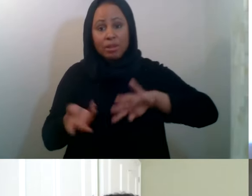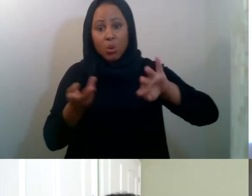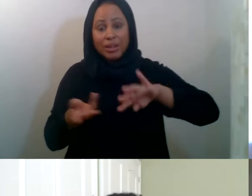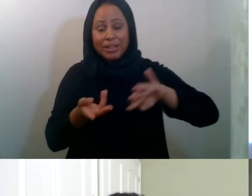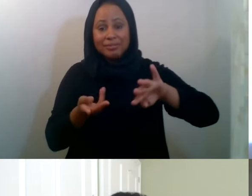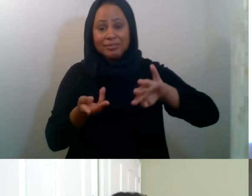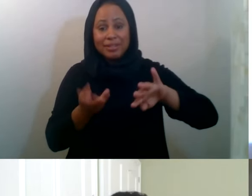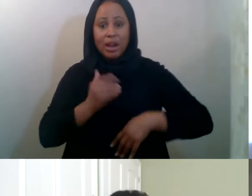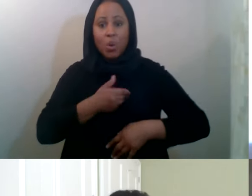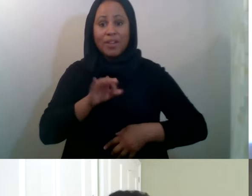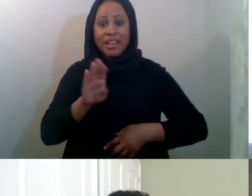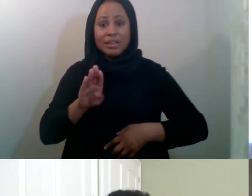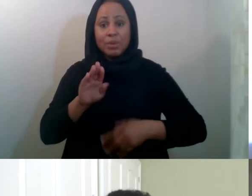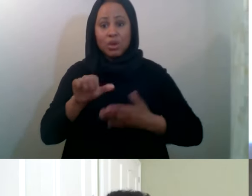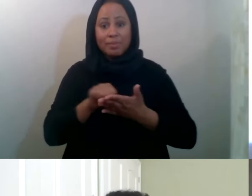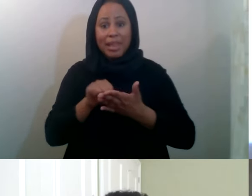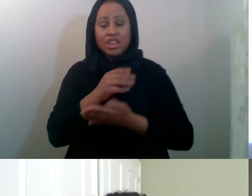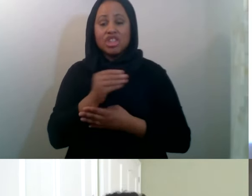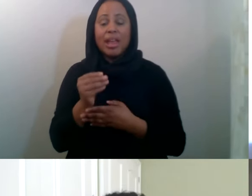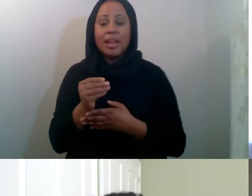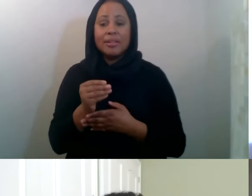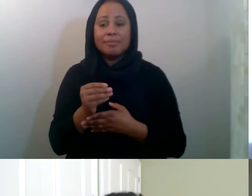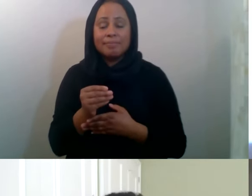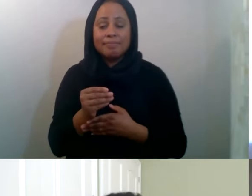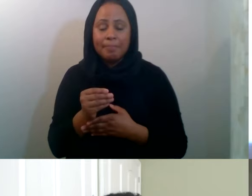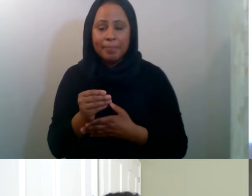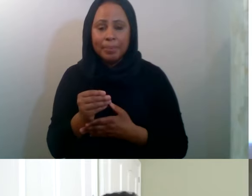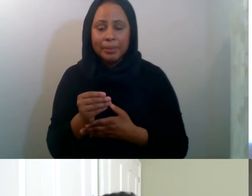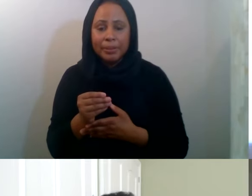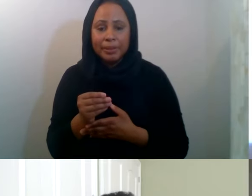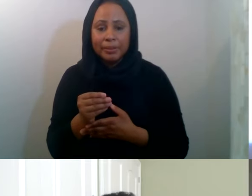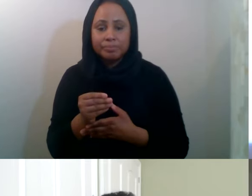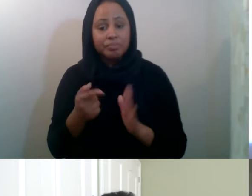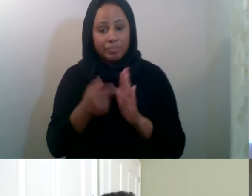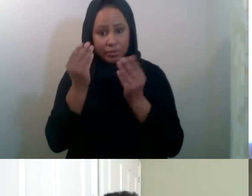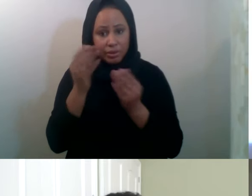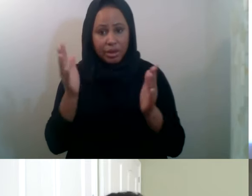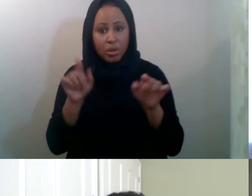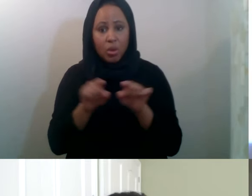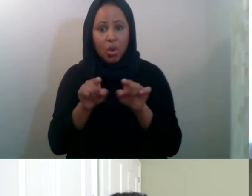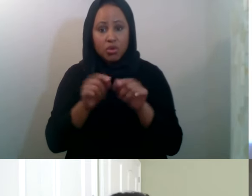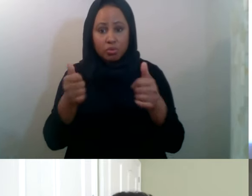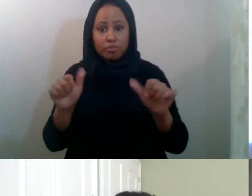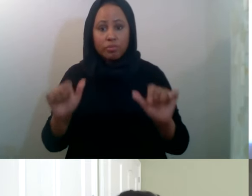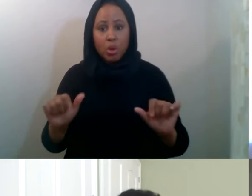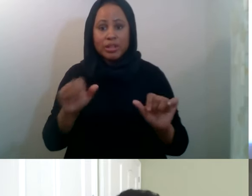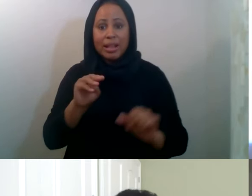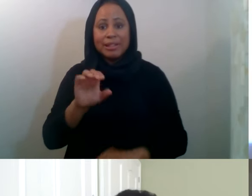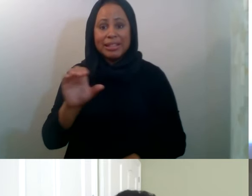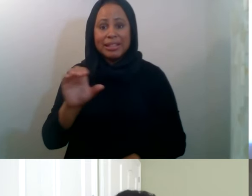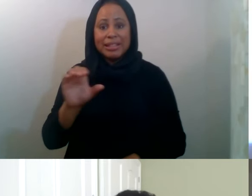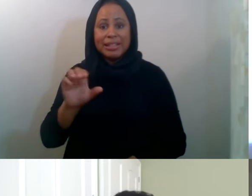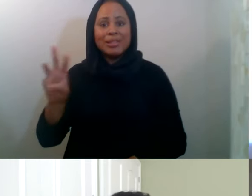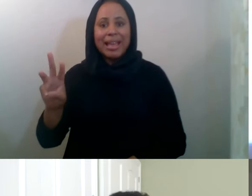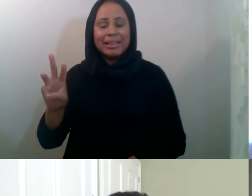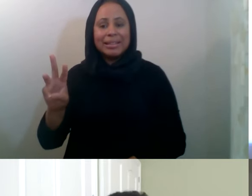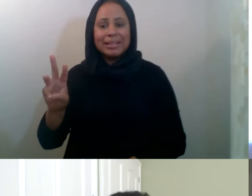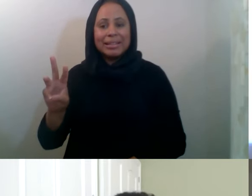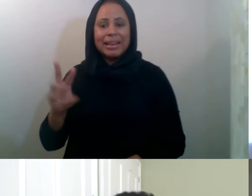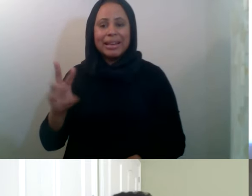uh, and the MEC Meshit YouTube channel as well. Uh, this information will also be posted on the MCC website and many platforms